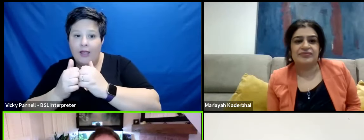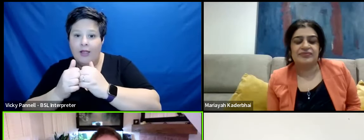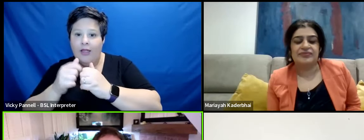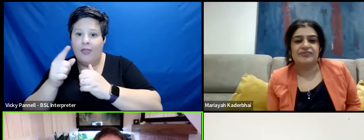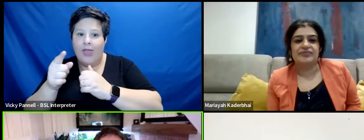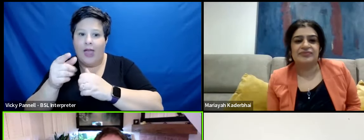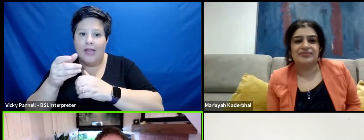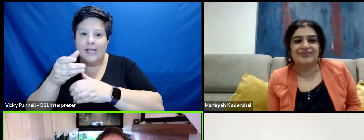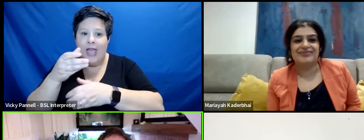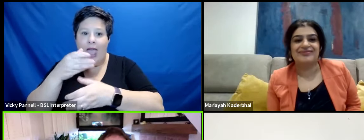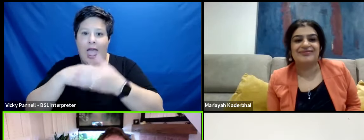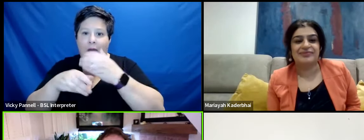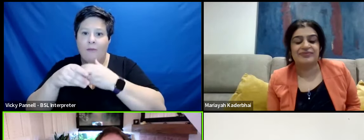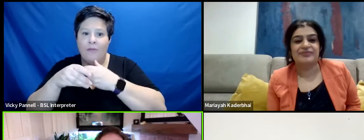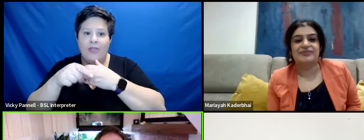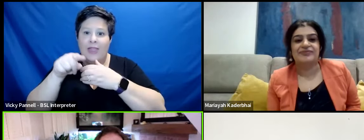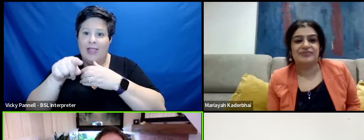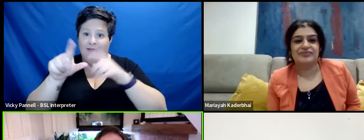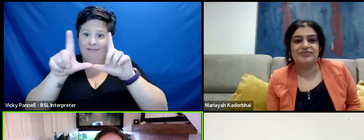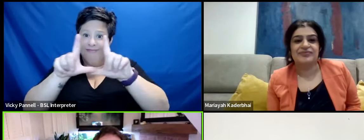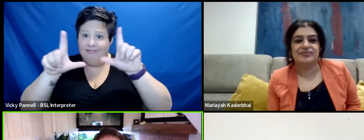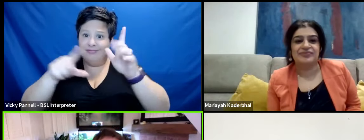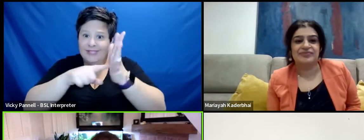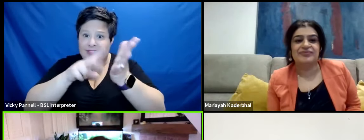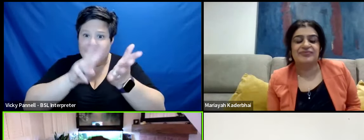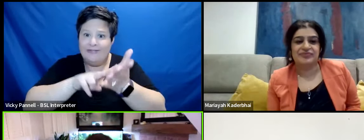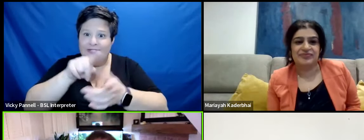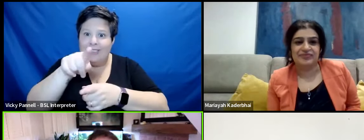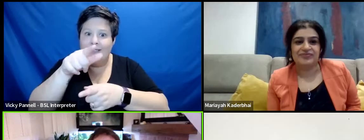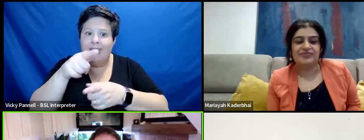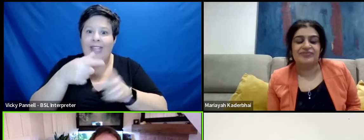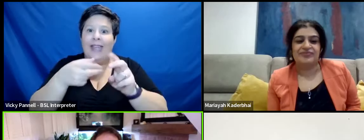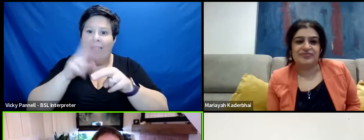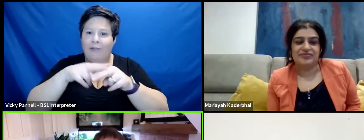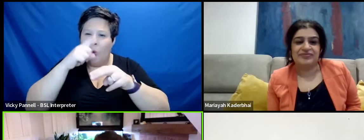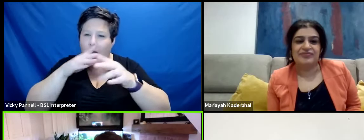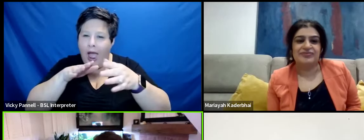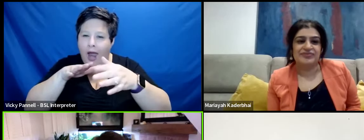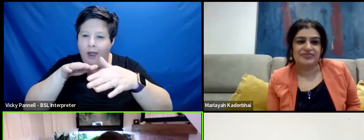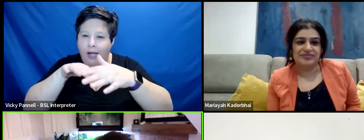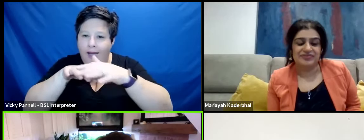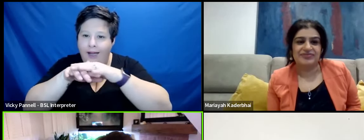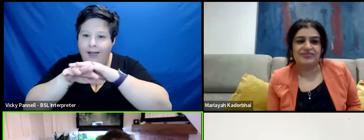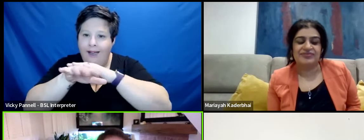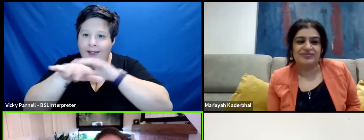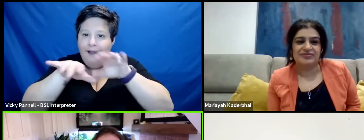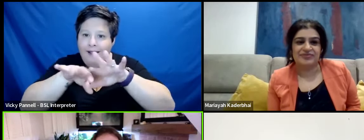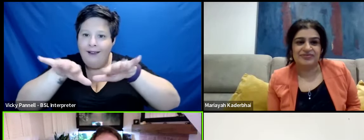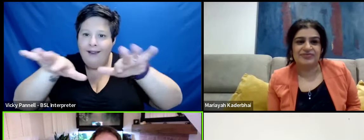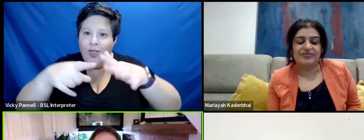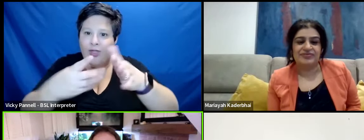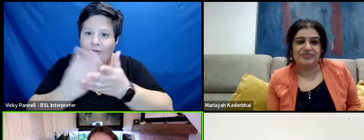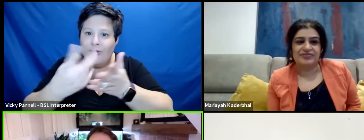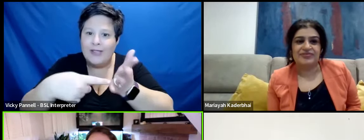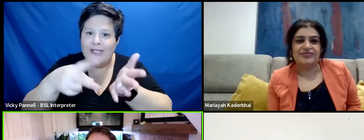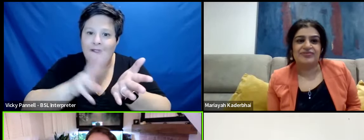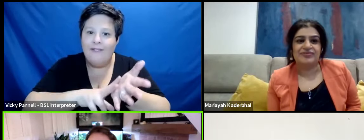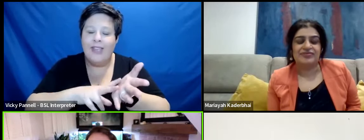box that's in the middle of everyone's living room and if you can penetrate through that and like Benedict said if you can cause